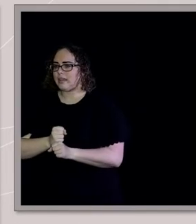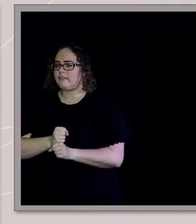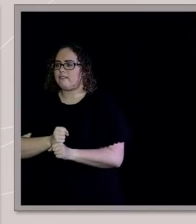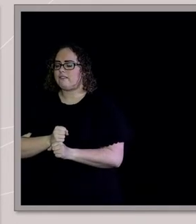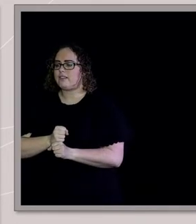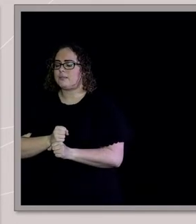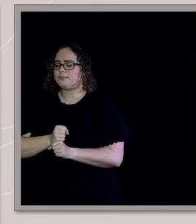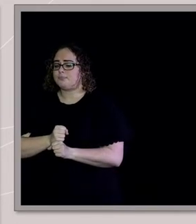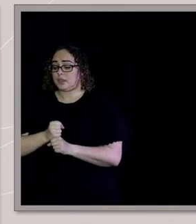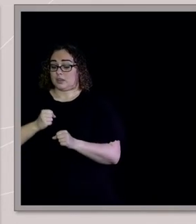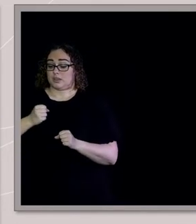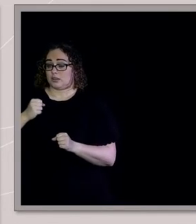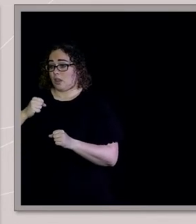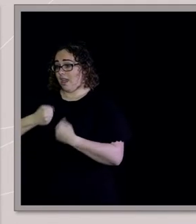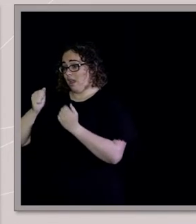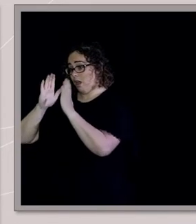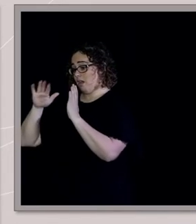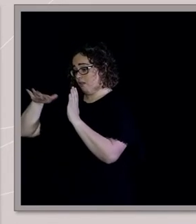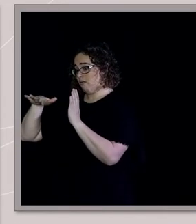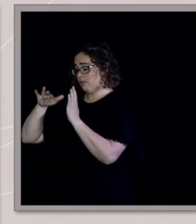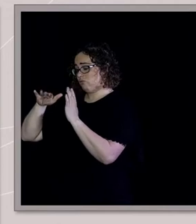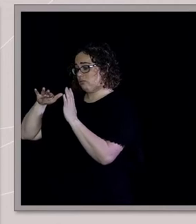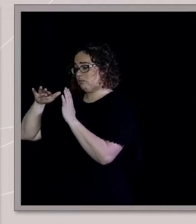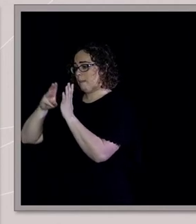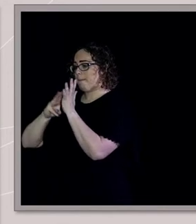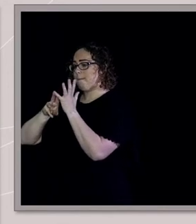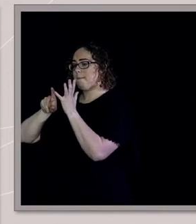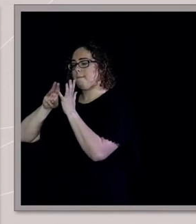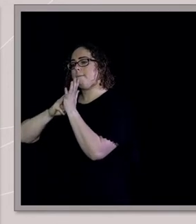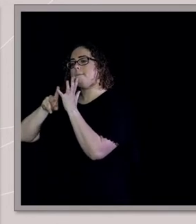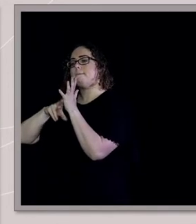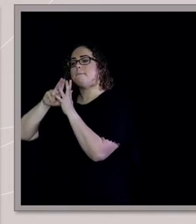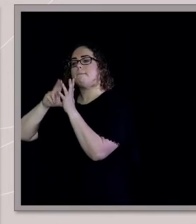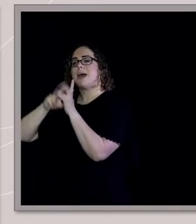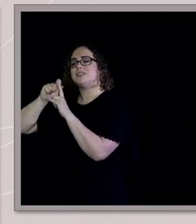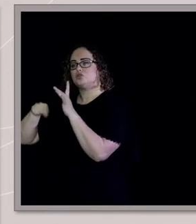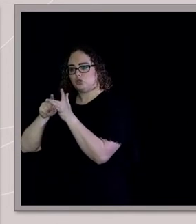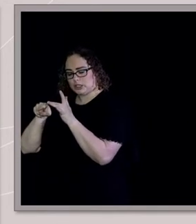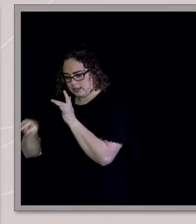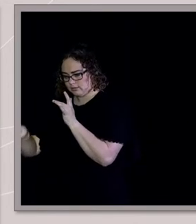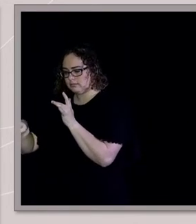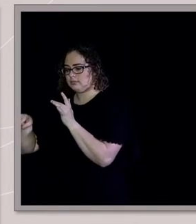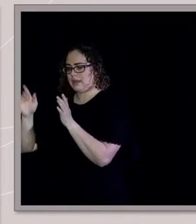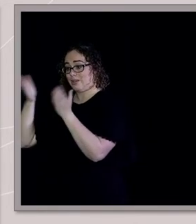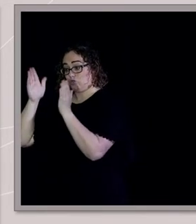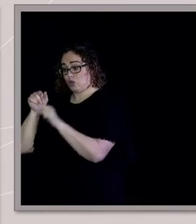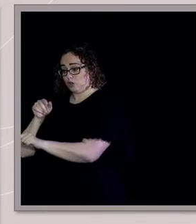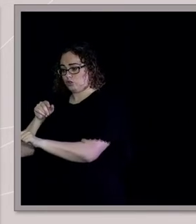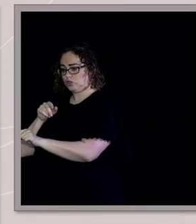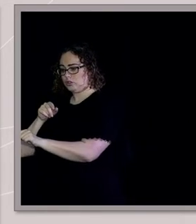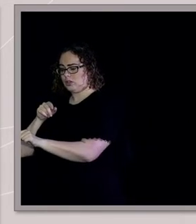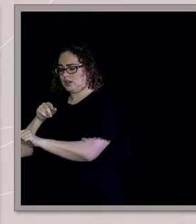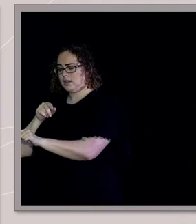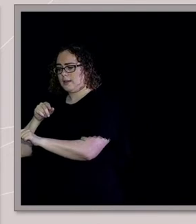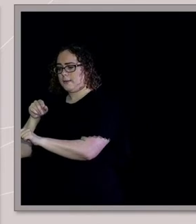Mudgee. We had about 30-odd people there. These people were like family. They were part of the bigger group, which had somewhere north